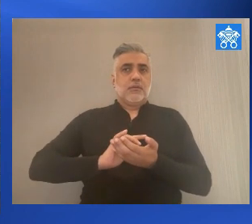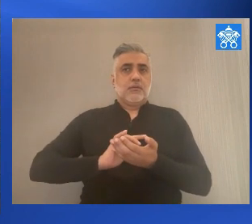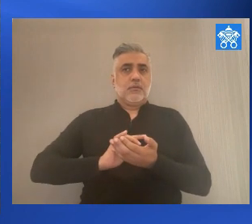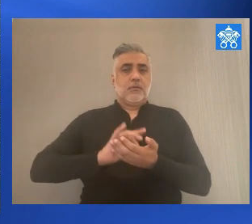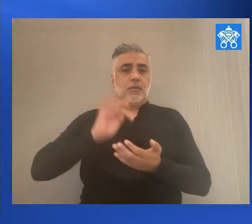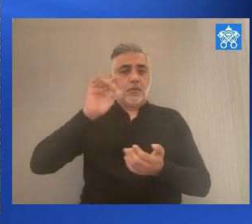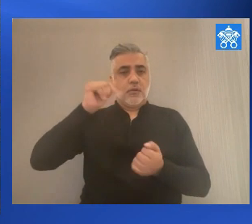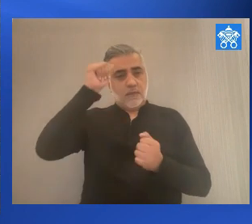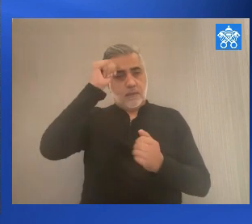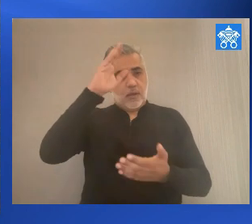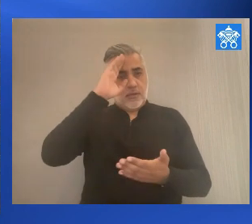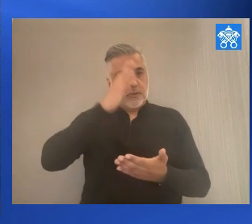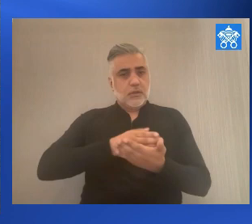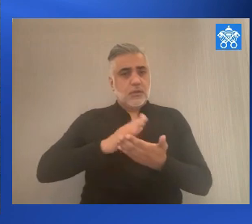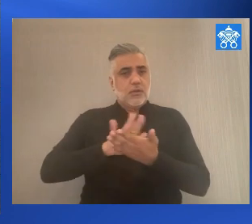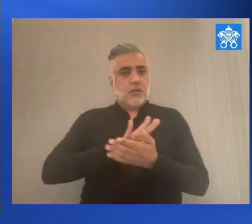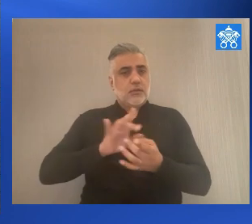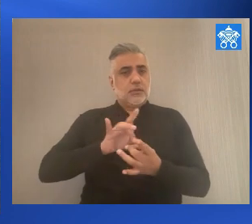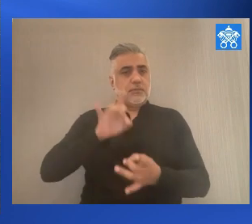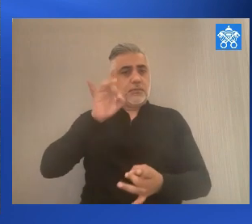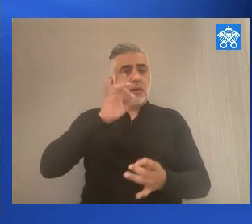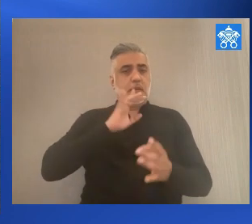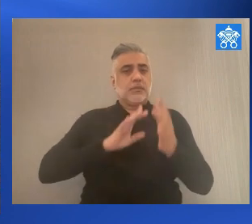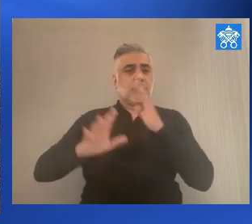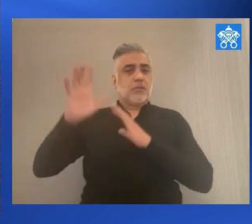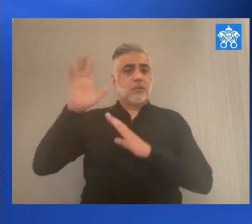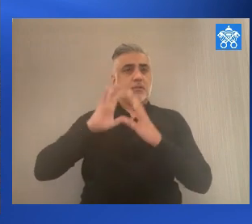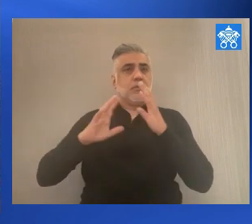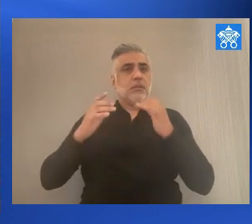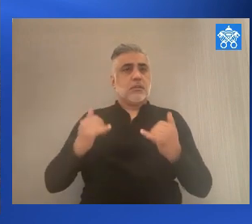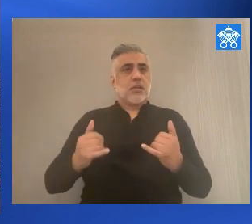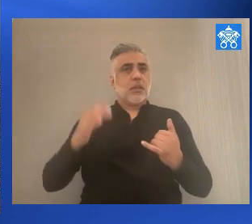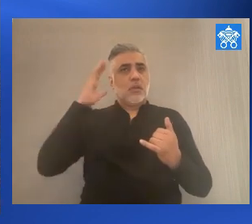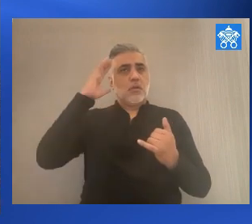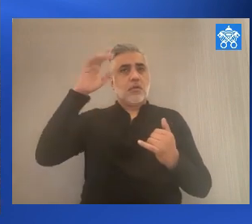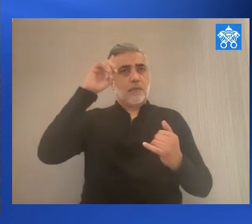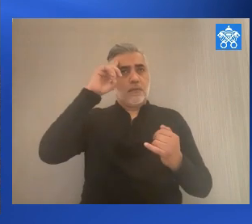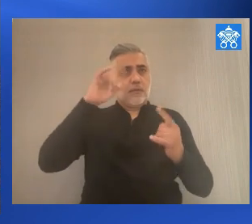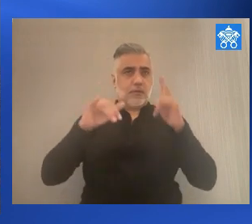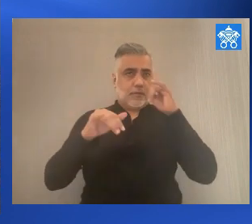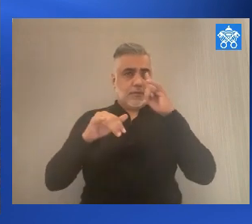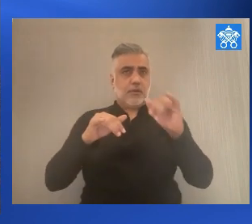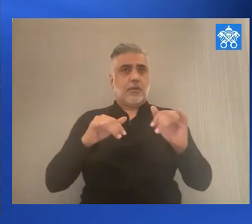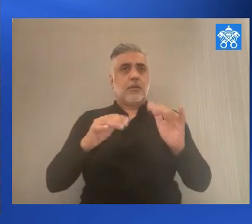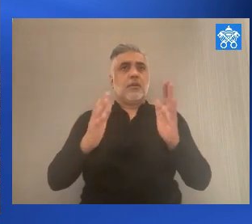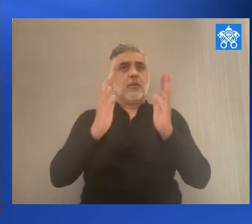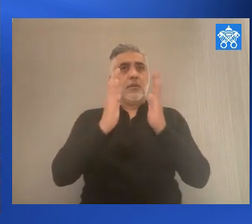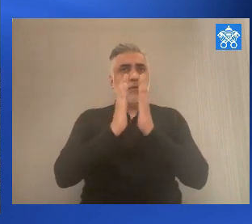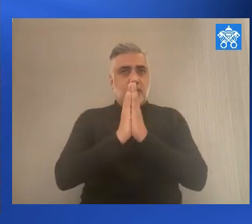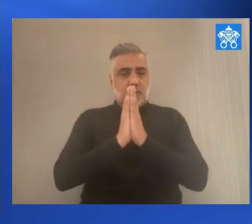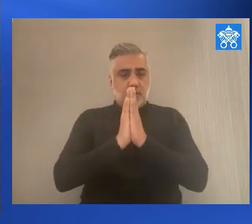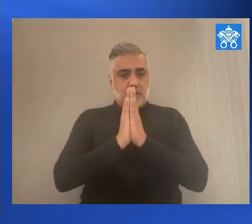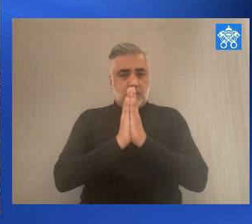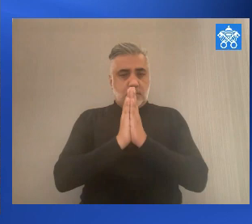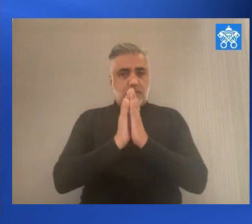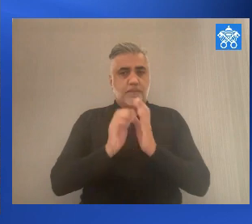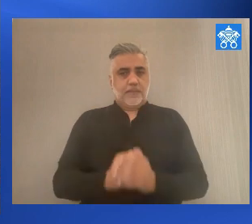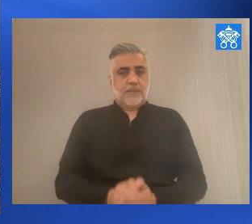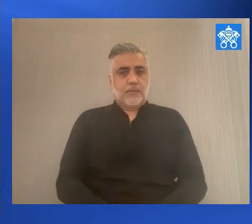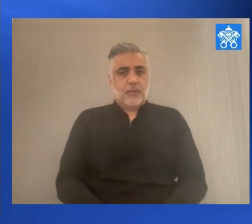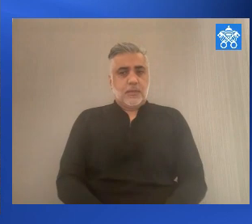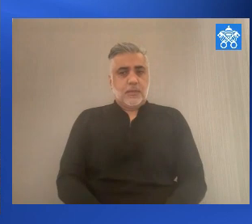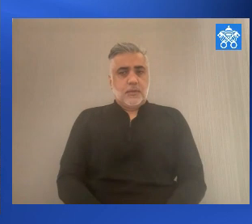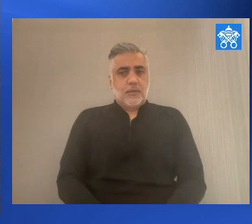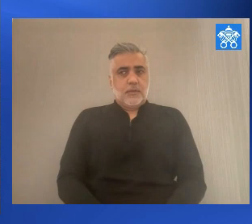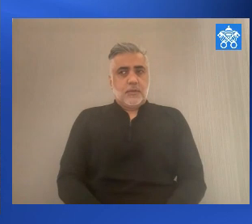Gloria a Patria, et Figlio, et Spiritus Sancto. Sicuterati in principio, et nunc et sempre, et in secula, seculorum. Amen.